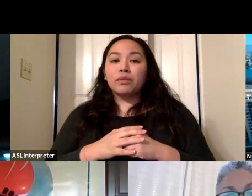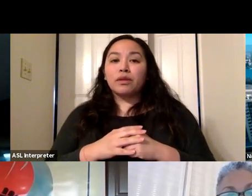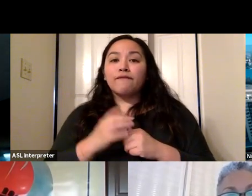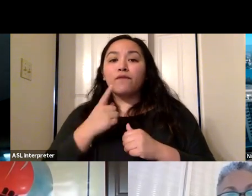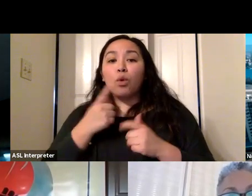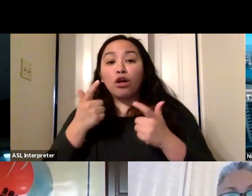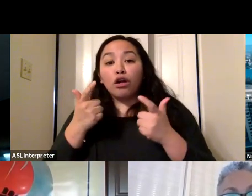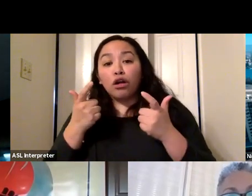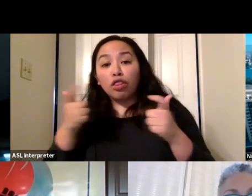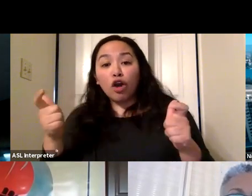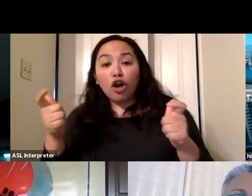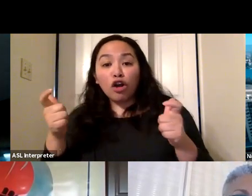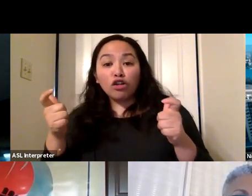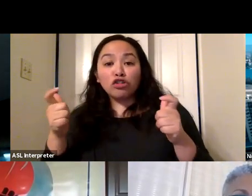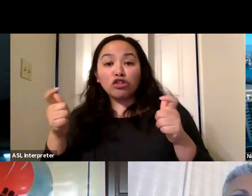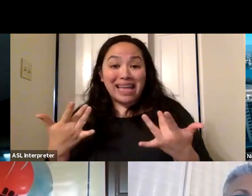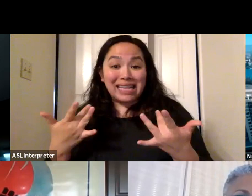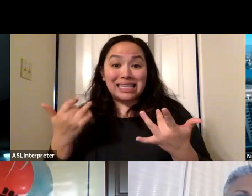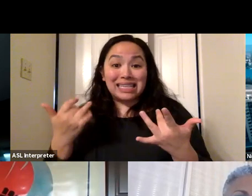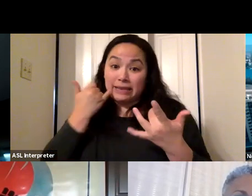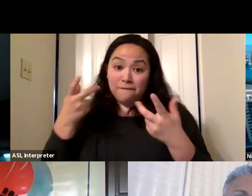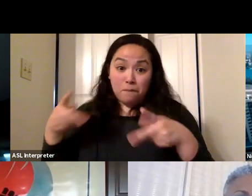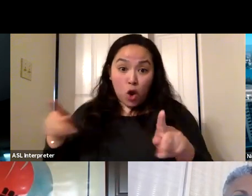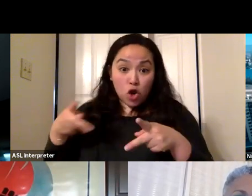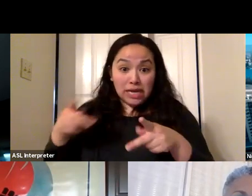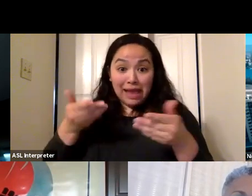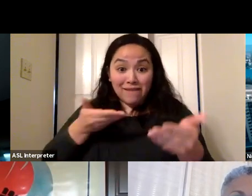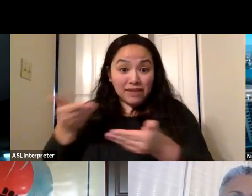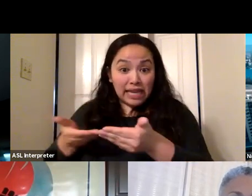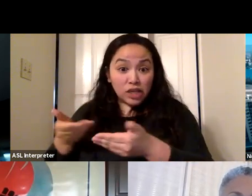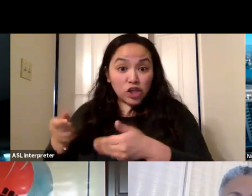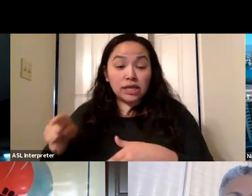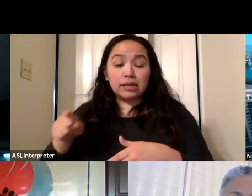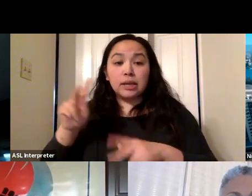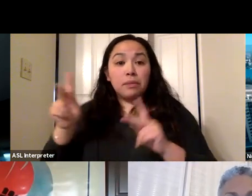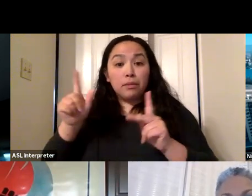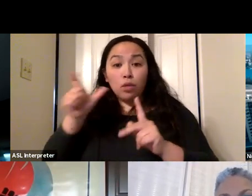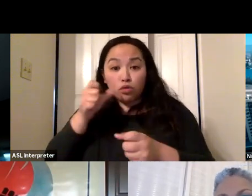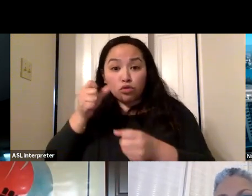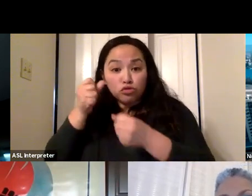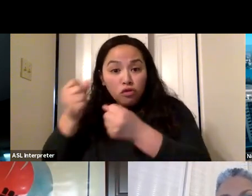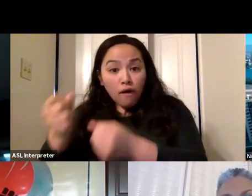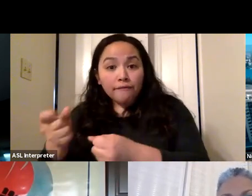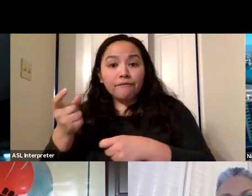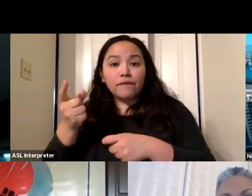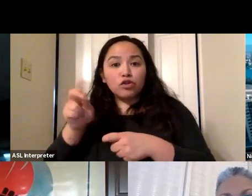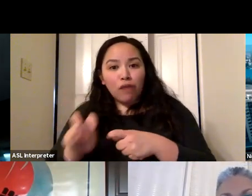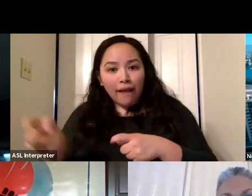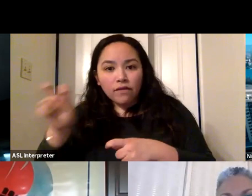events, a party with a lot of guests and invitations, maybe people traveling. Maybe it's an organized thing